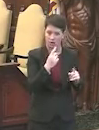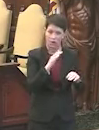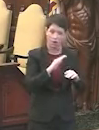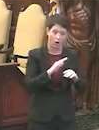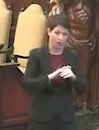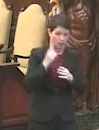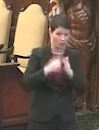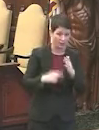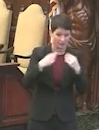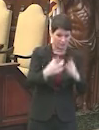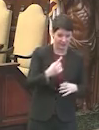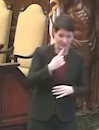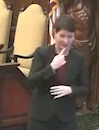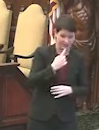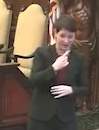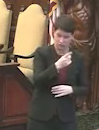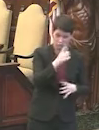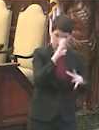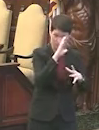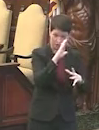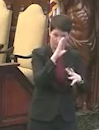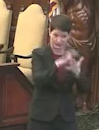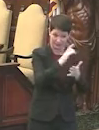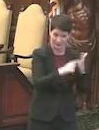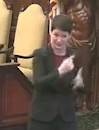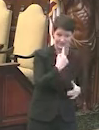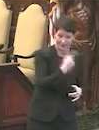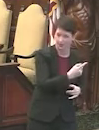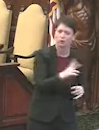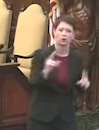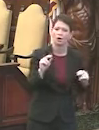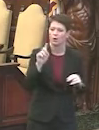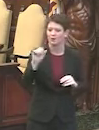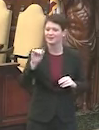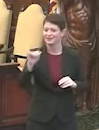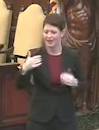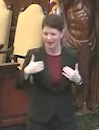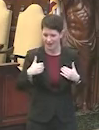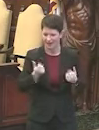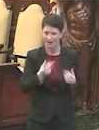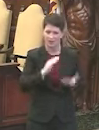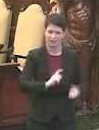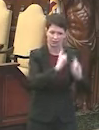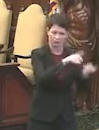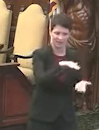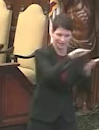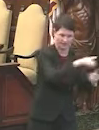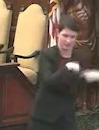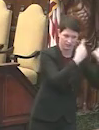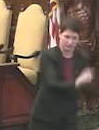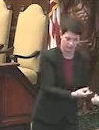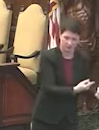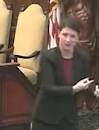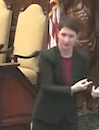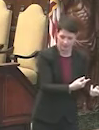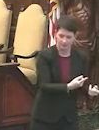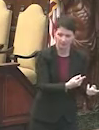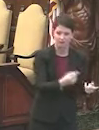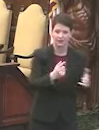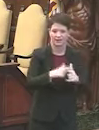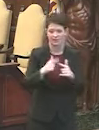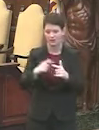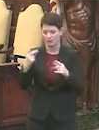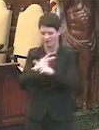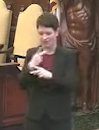from these providers? No. As I said, we have data on how many they've delivered in past weeks. And then you do